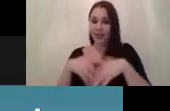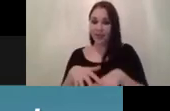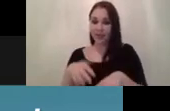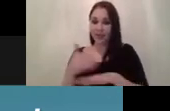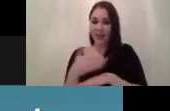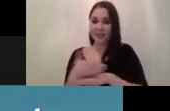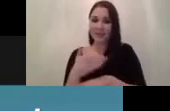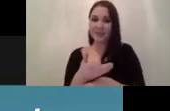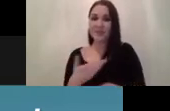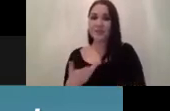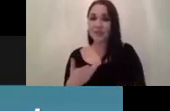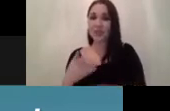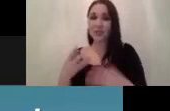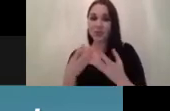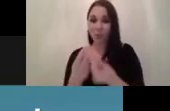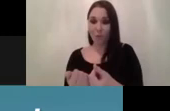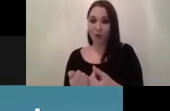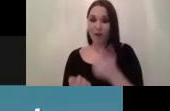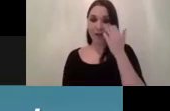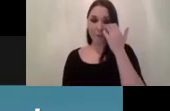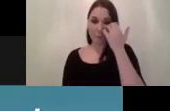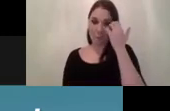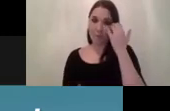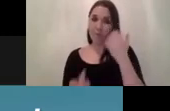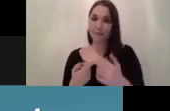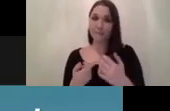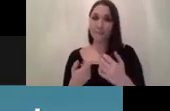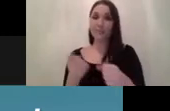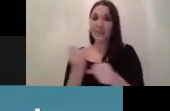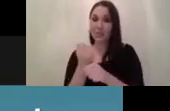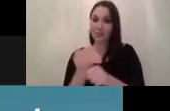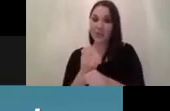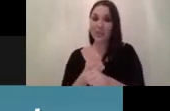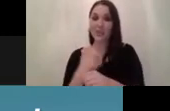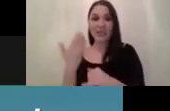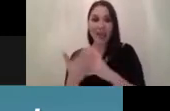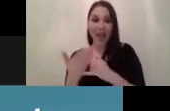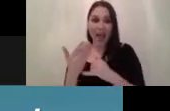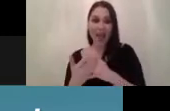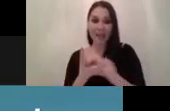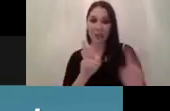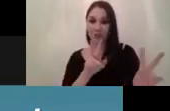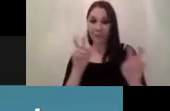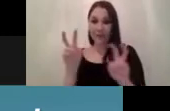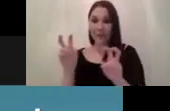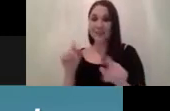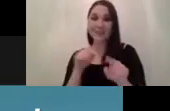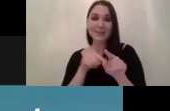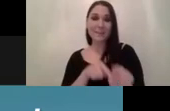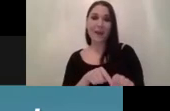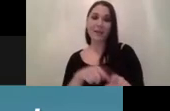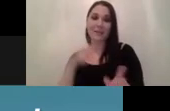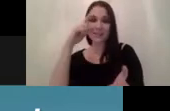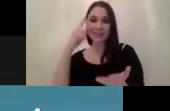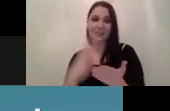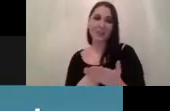existing software stack because all of these the integration at the end all of these topics basically depend on decide on